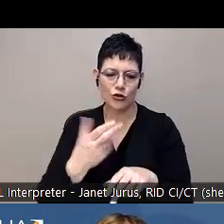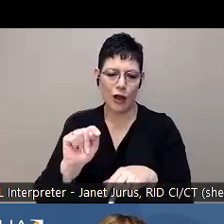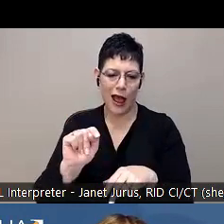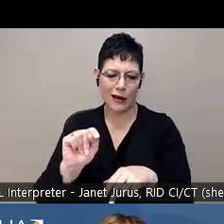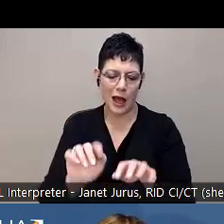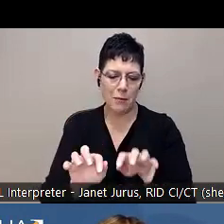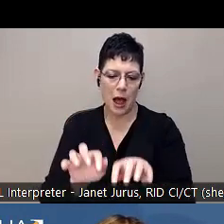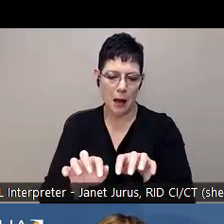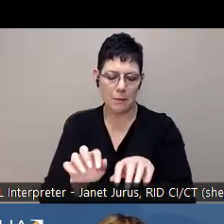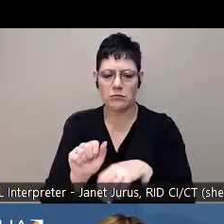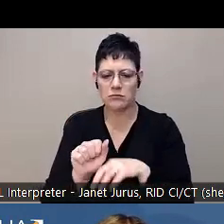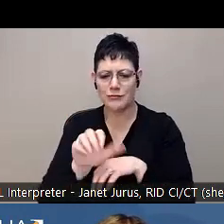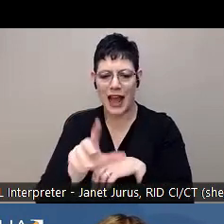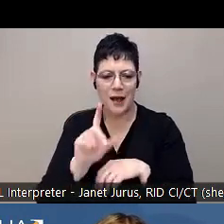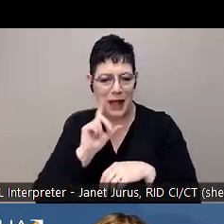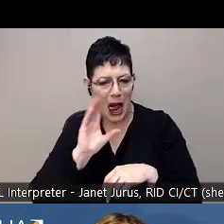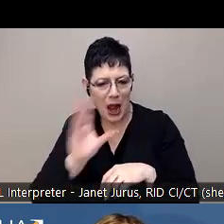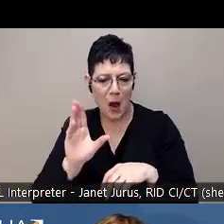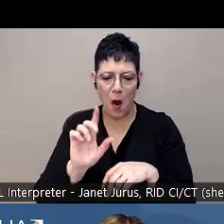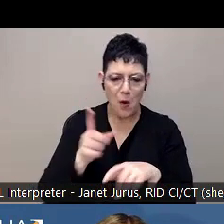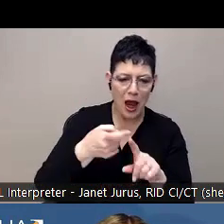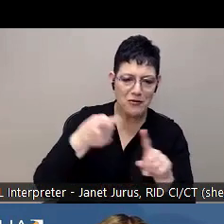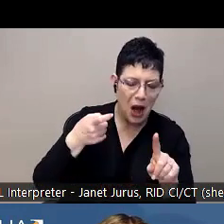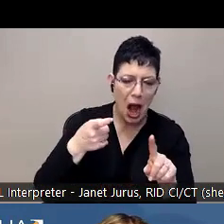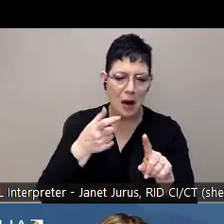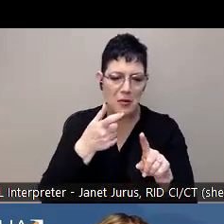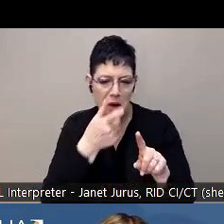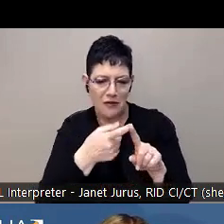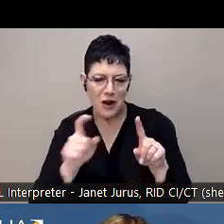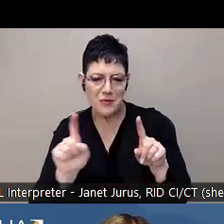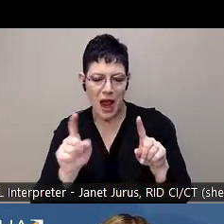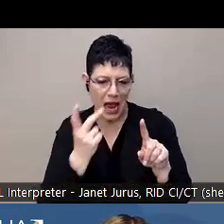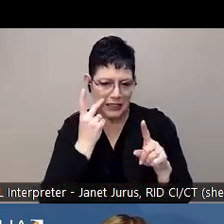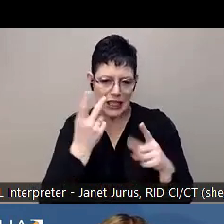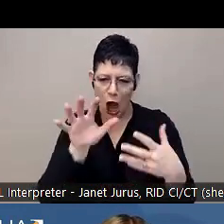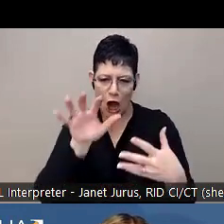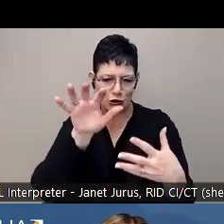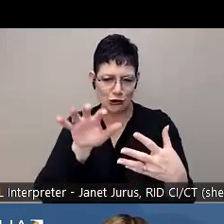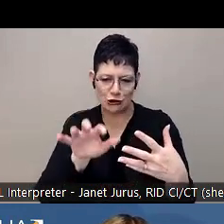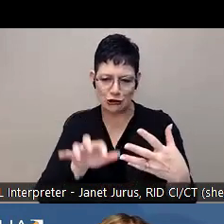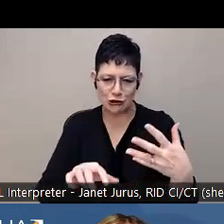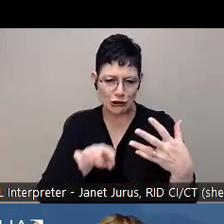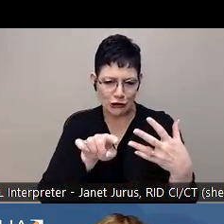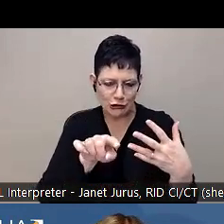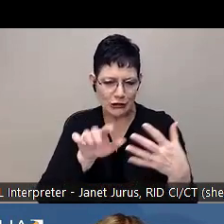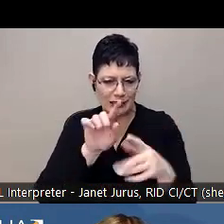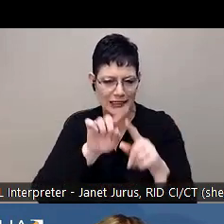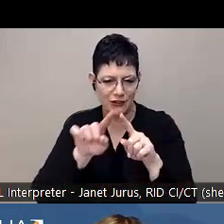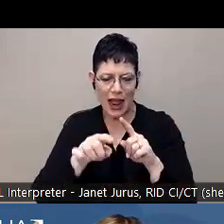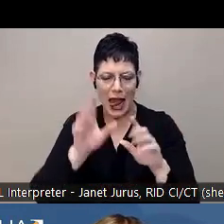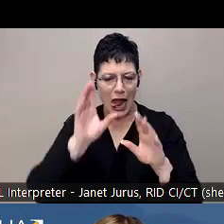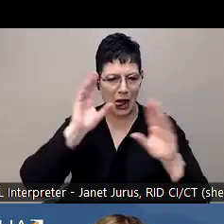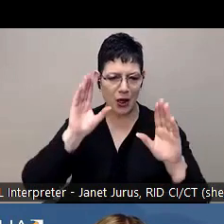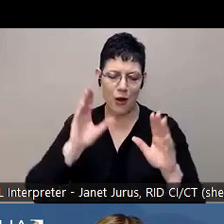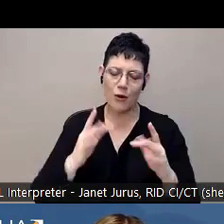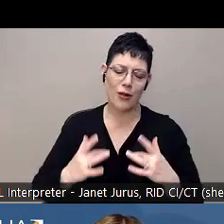you to head in there, give us a greeting, let us know where you're tuning in from today. I see some of those already coming through. Hi, folks. It